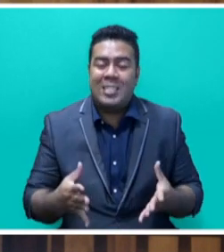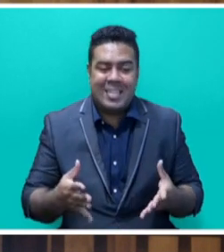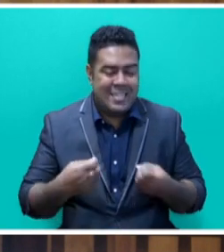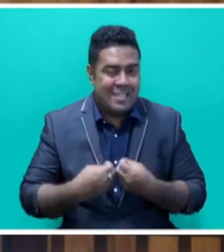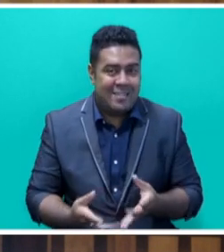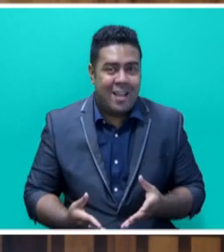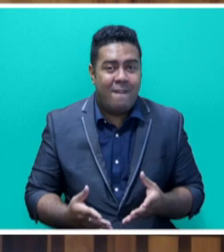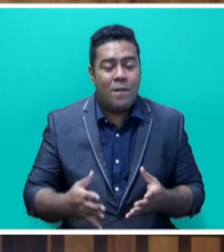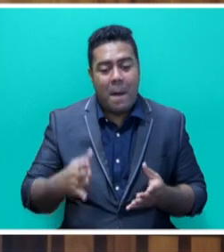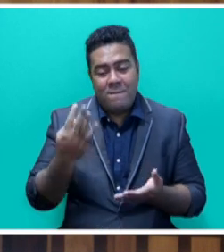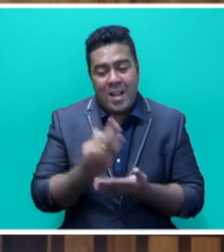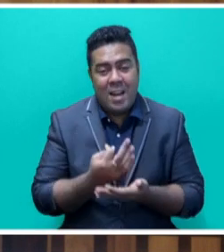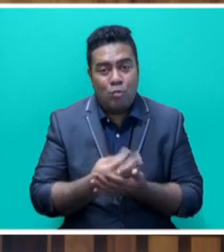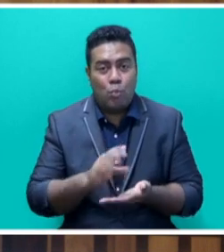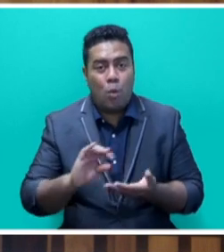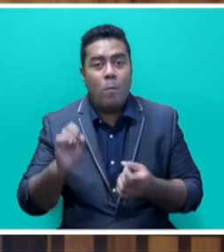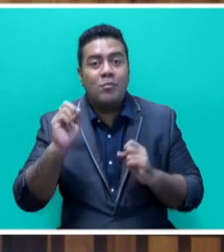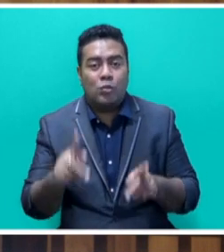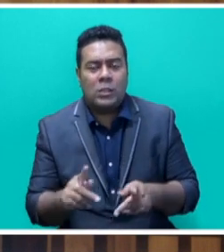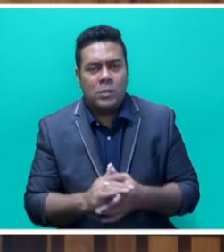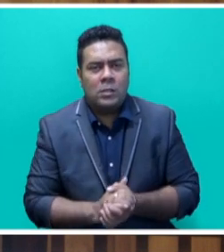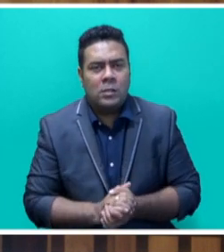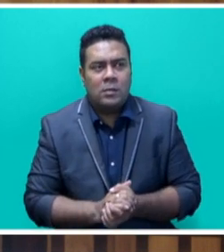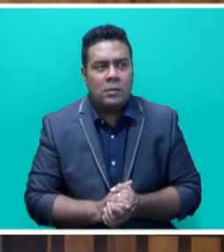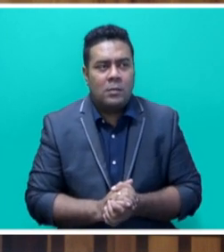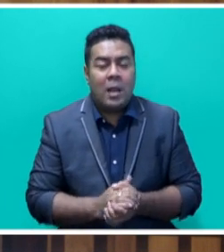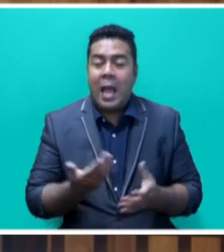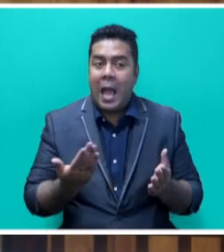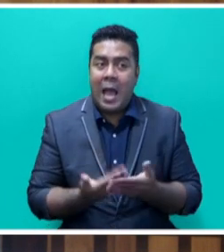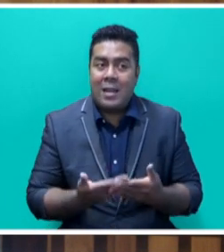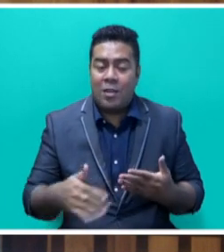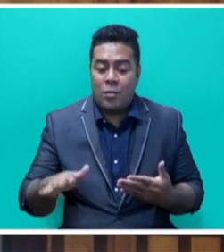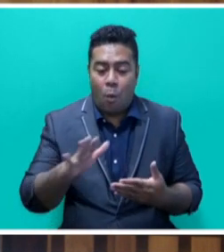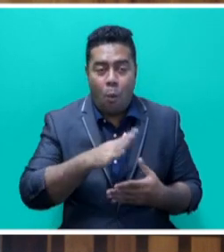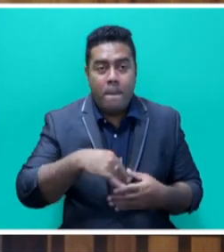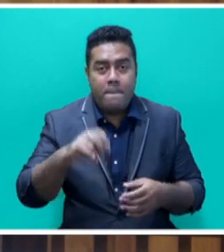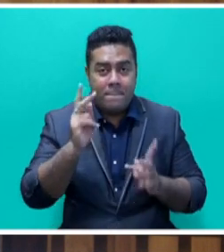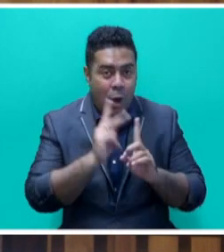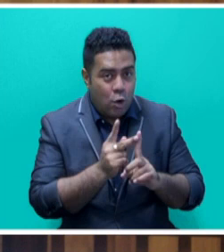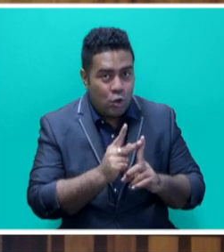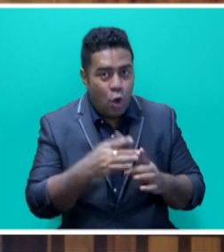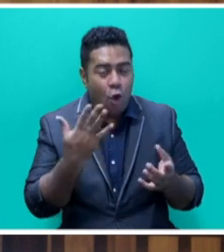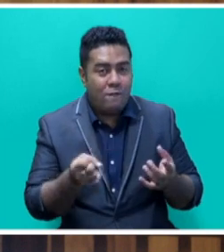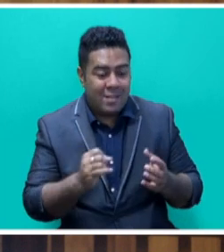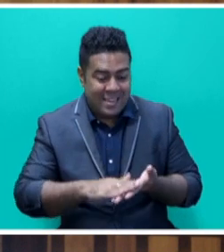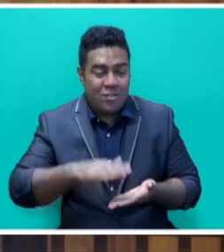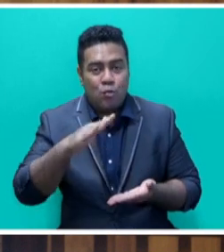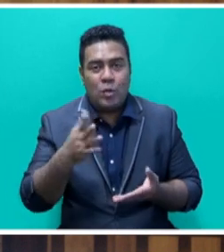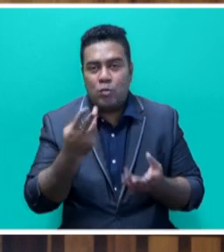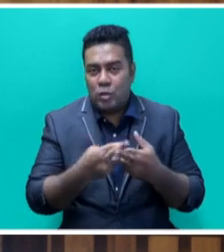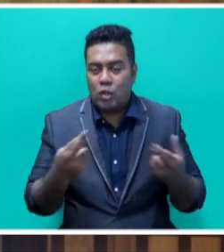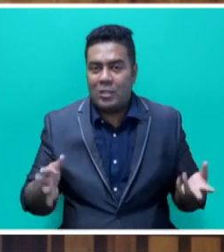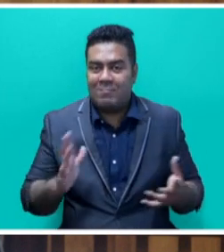financing opportunities. The specific sub-priorities for Fiji under the overall priority of increased resource mobilization